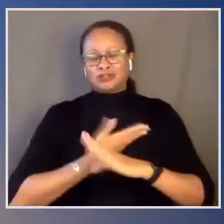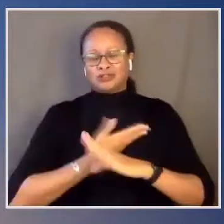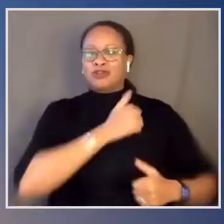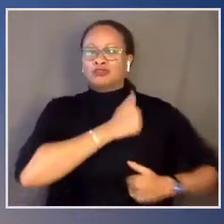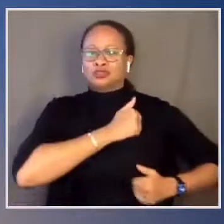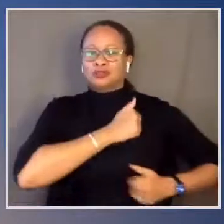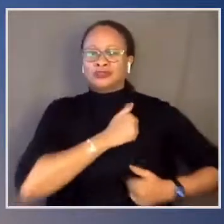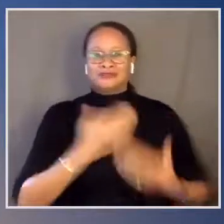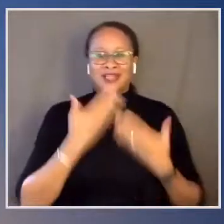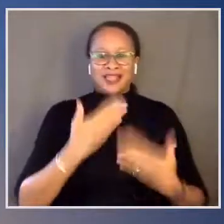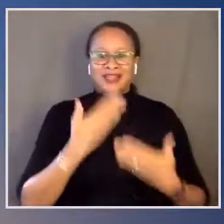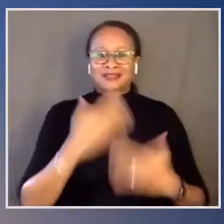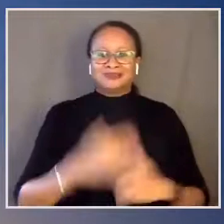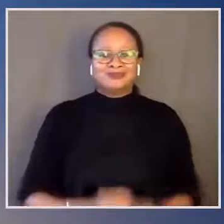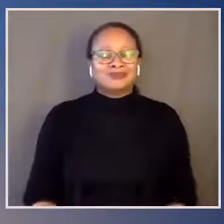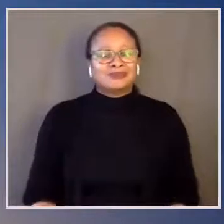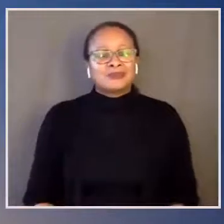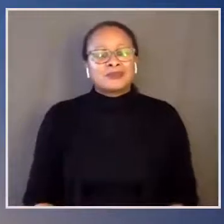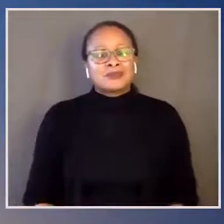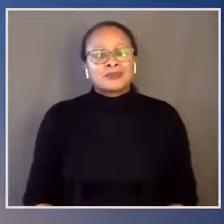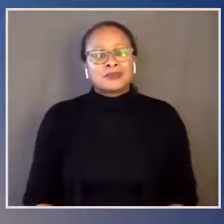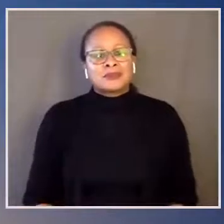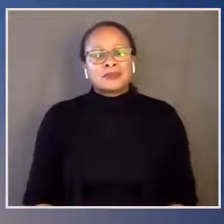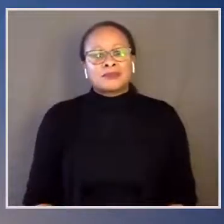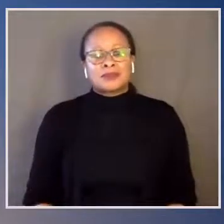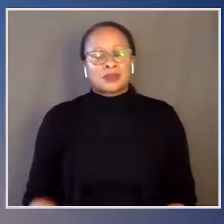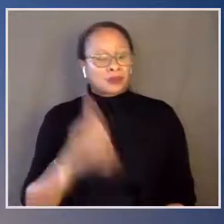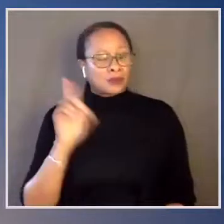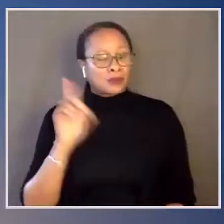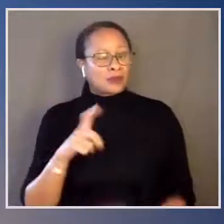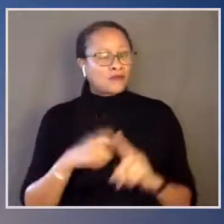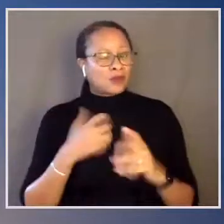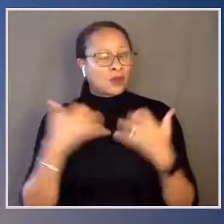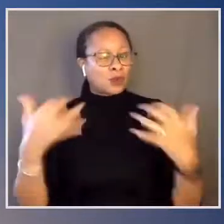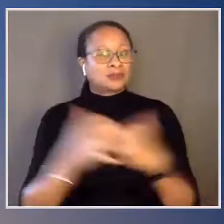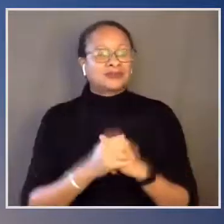God bless you all, and may bless you all. Thank you.